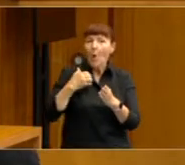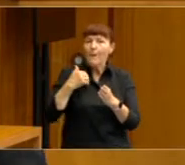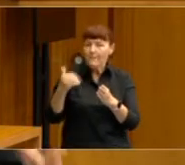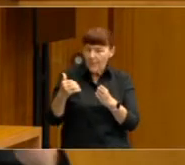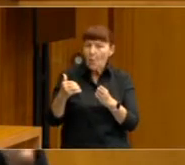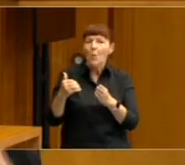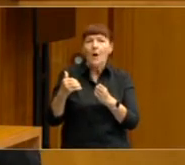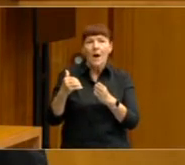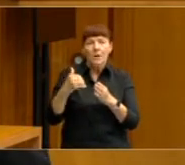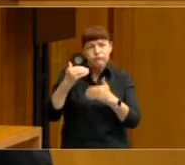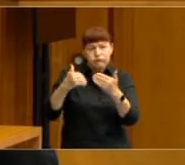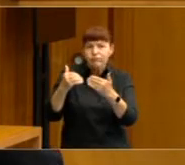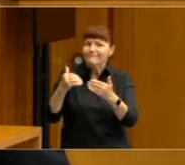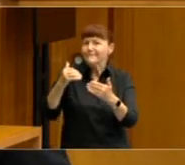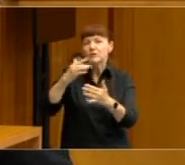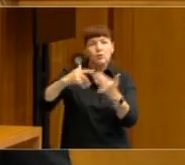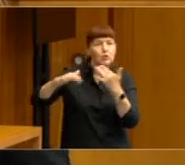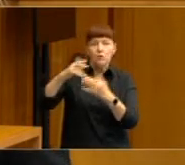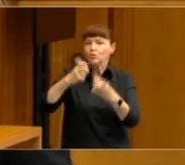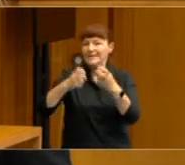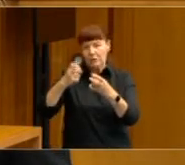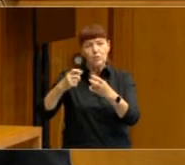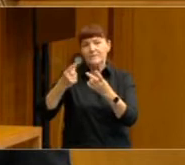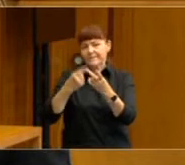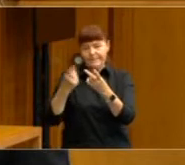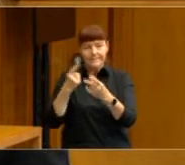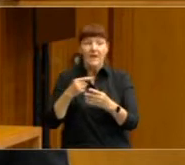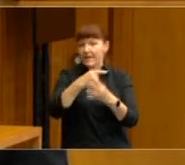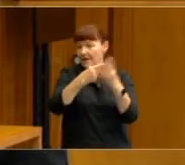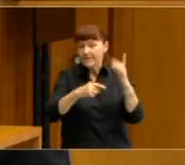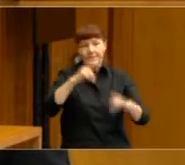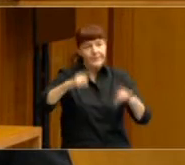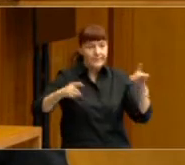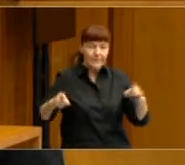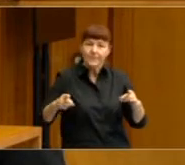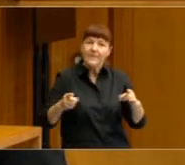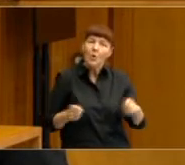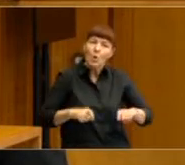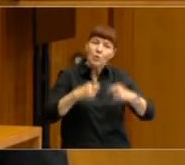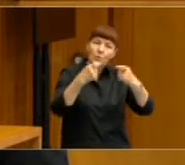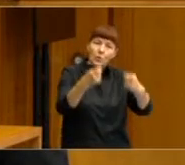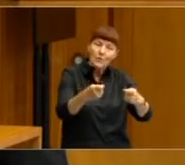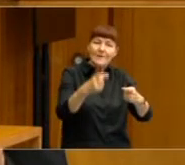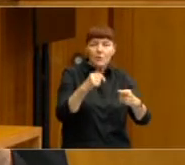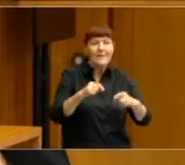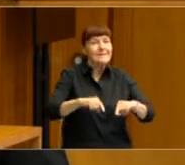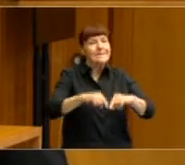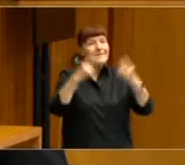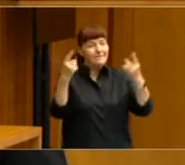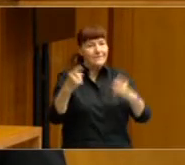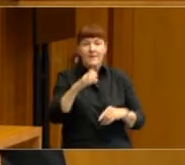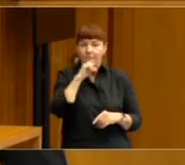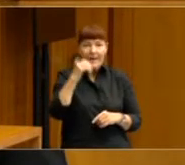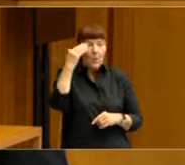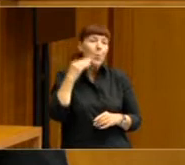So there's a range of factors contributing to this gender gap in political behaviour. And we don't